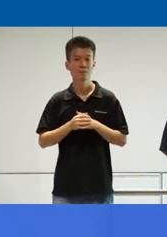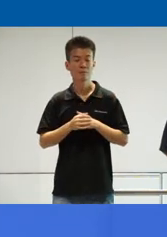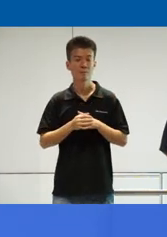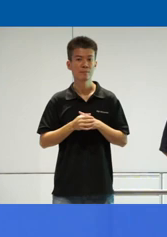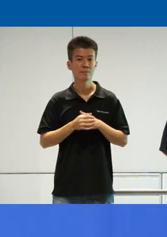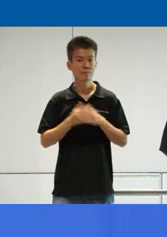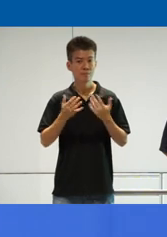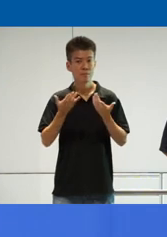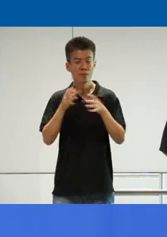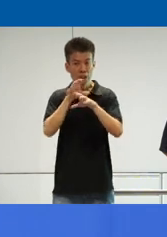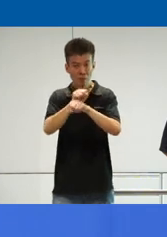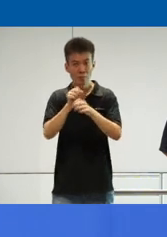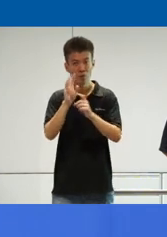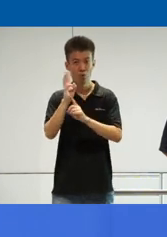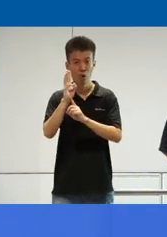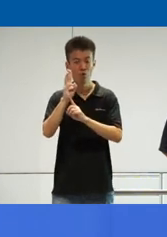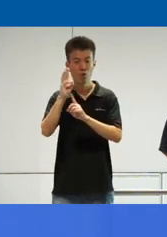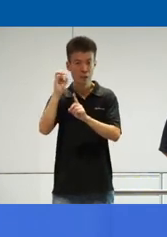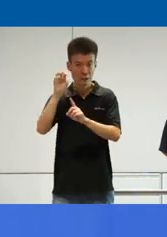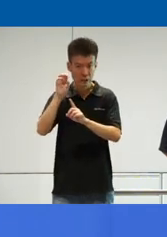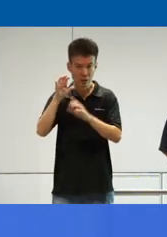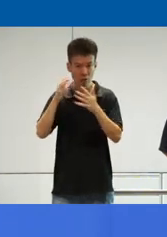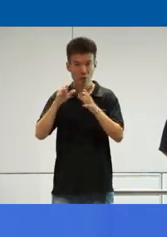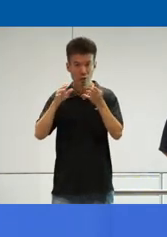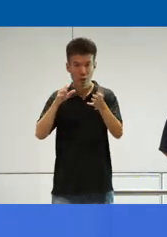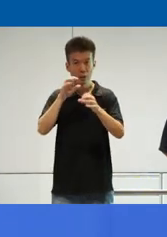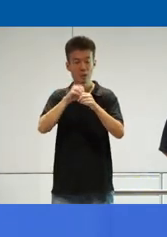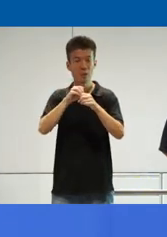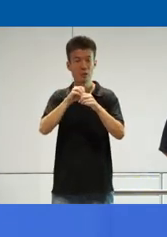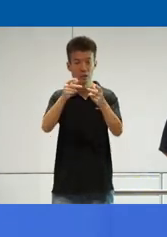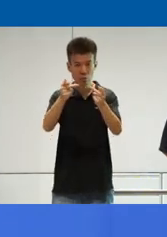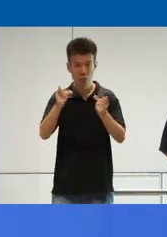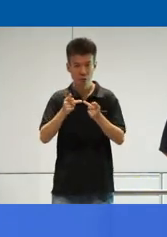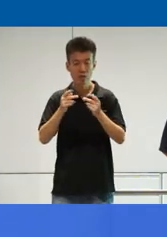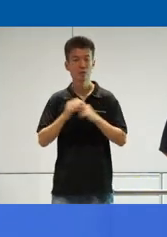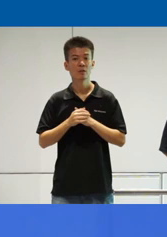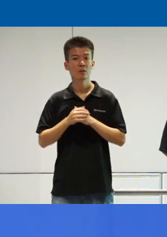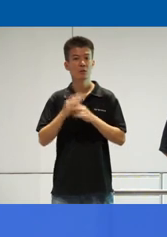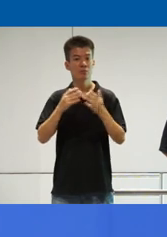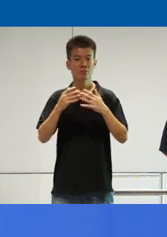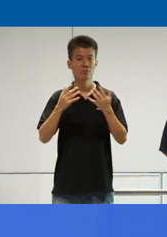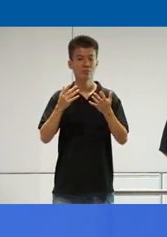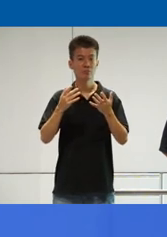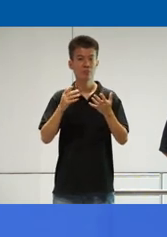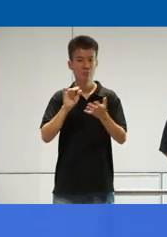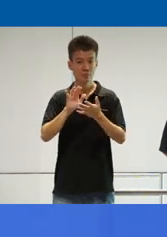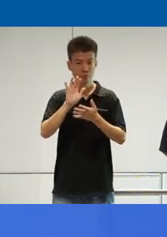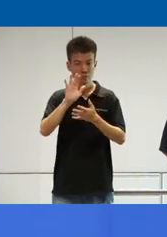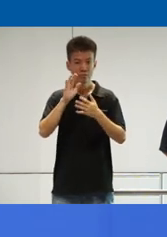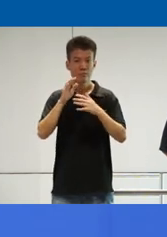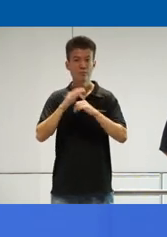by capturing the Wi-Fi signals that is already there in the premise. And so regardless of your